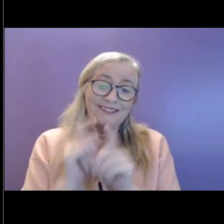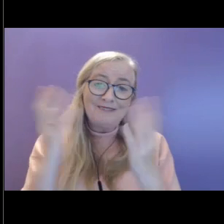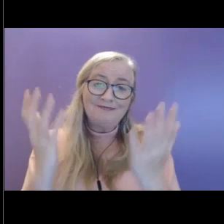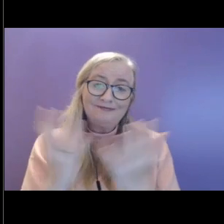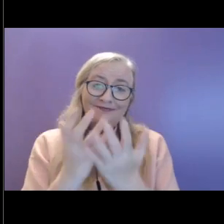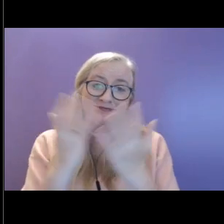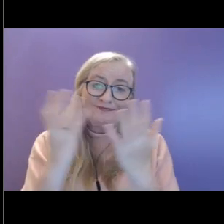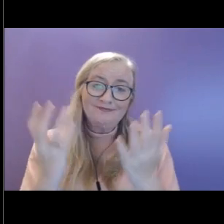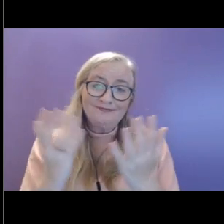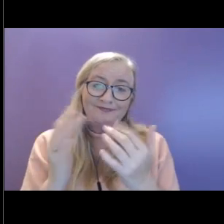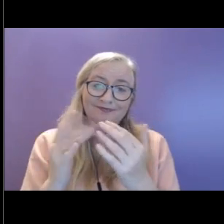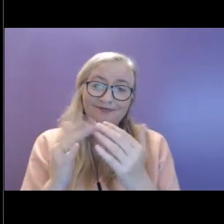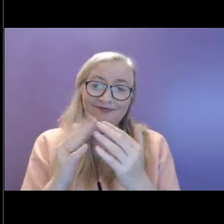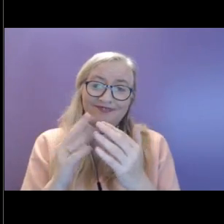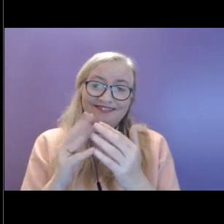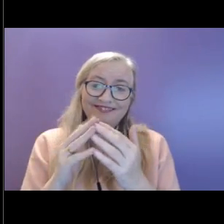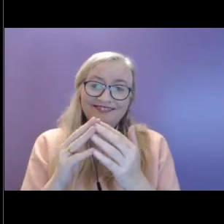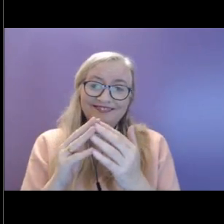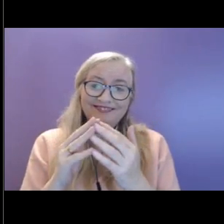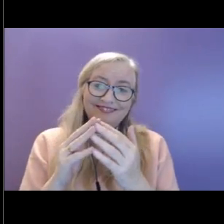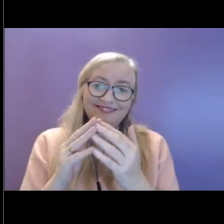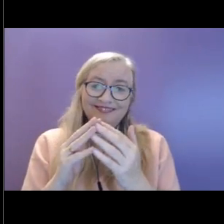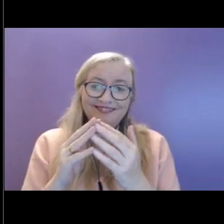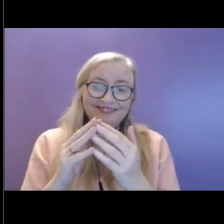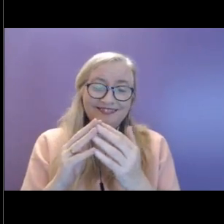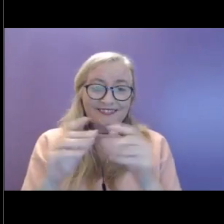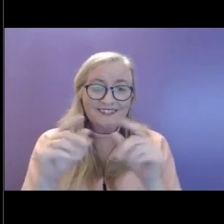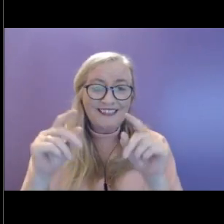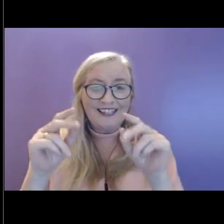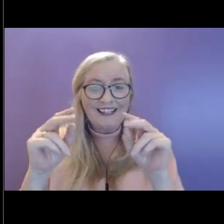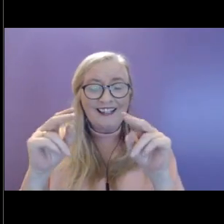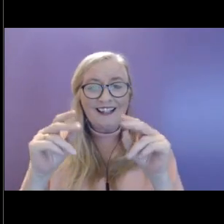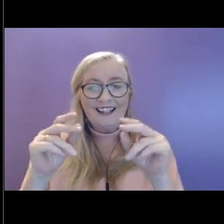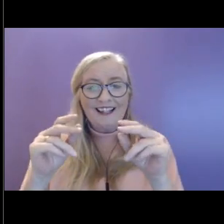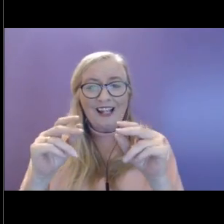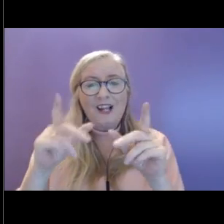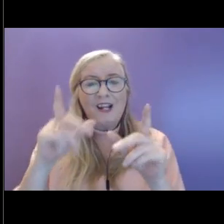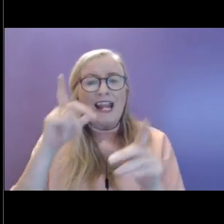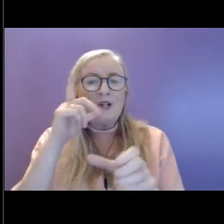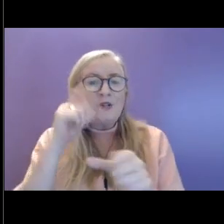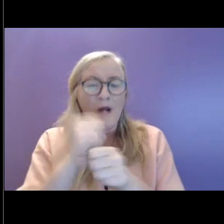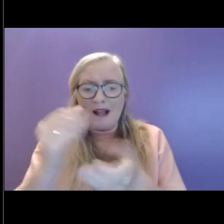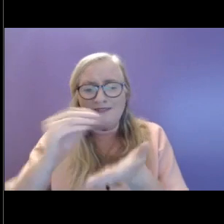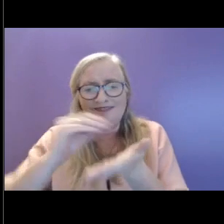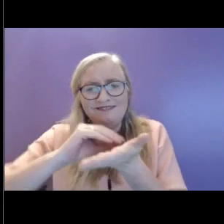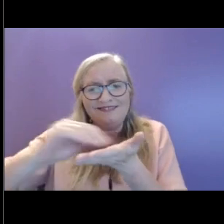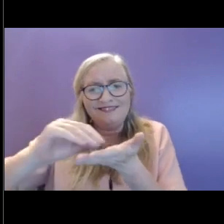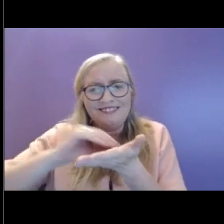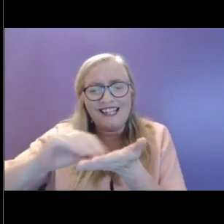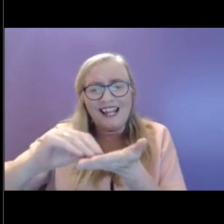you can, I suppose, talk about things that are